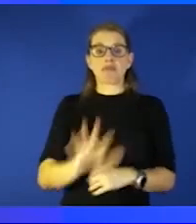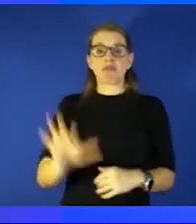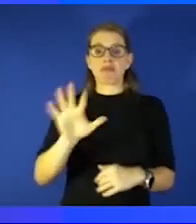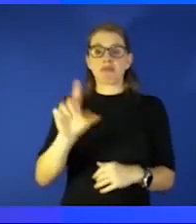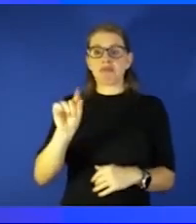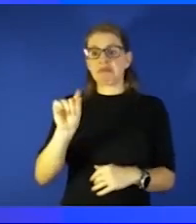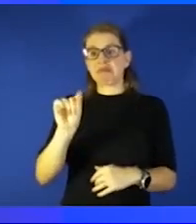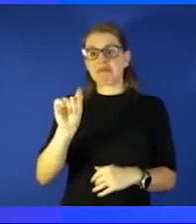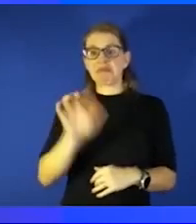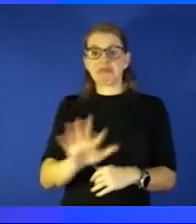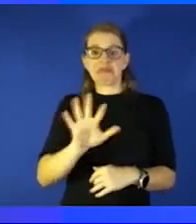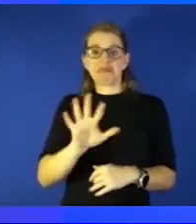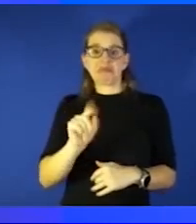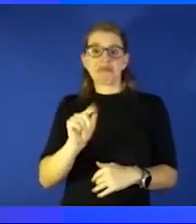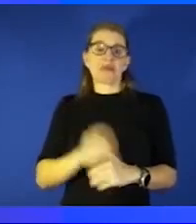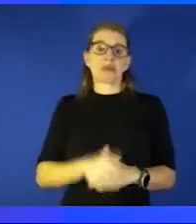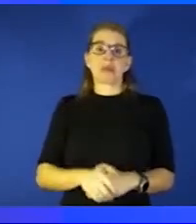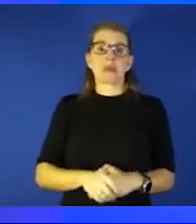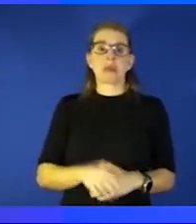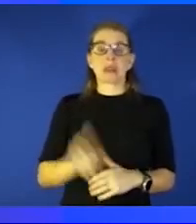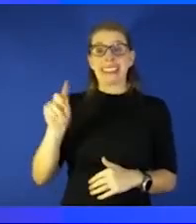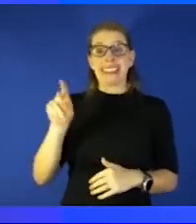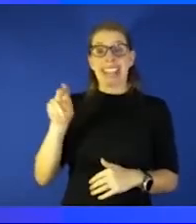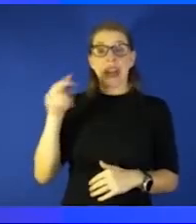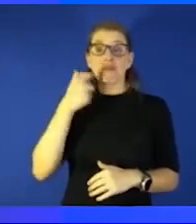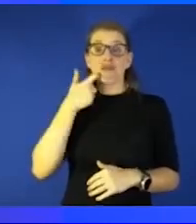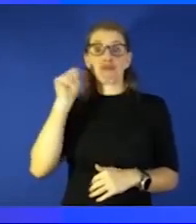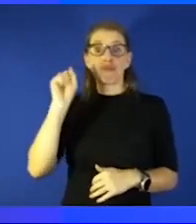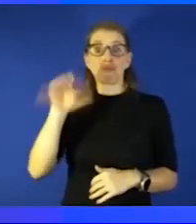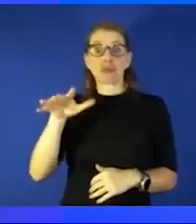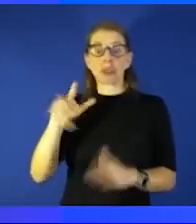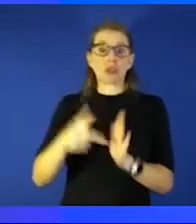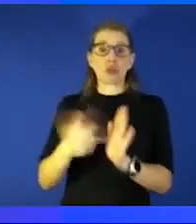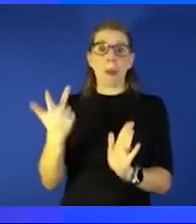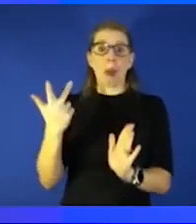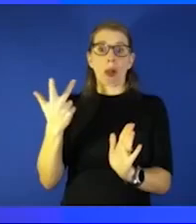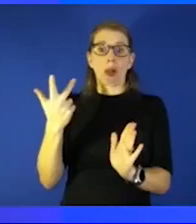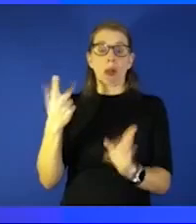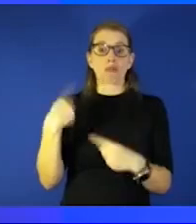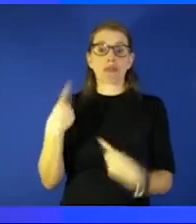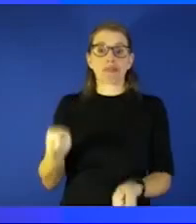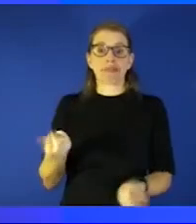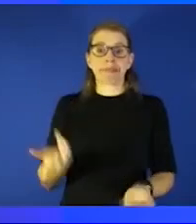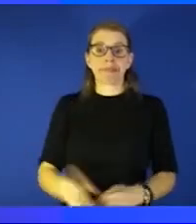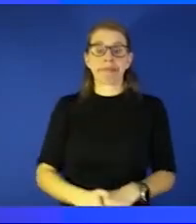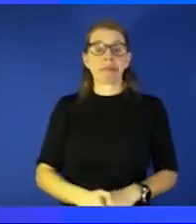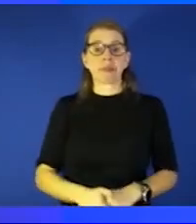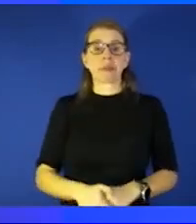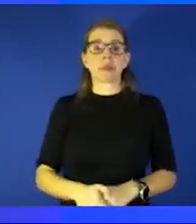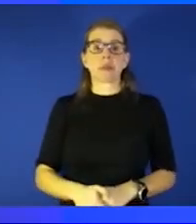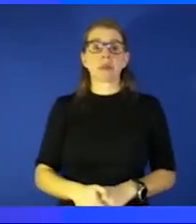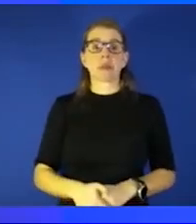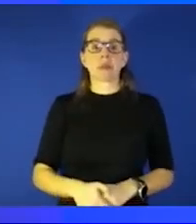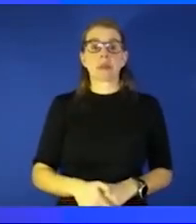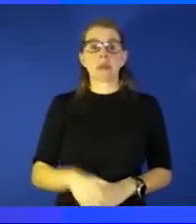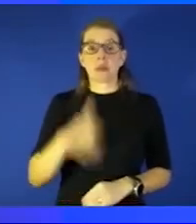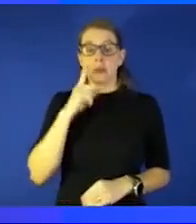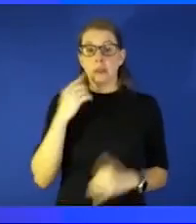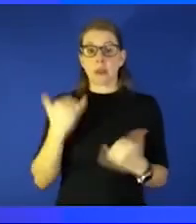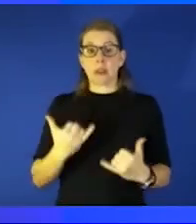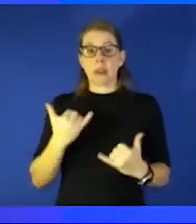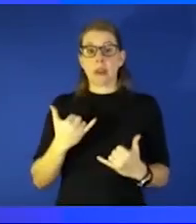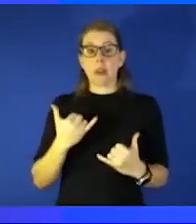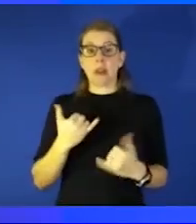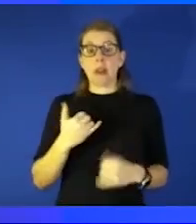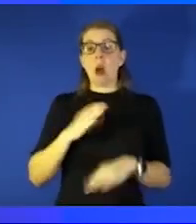and from what Dana just gave us it's tripled almost and I think right now on my service it kind of